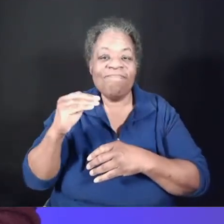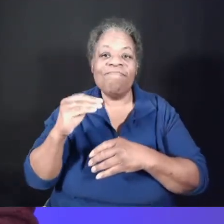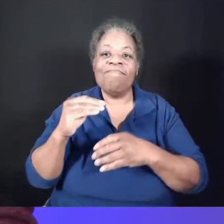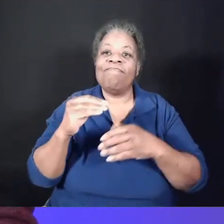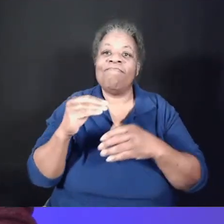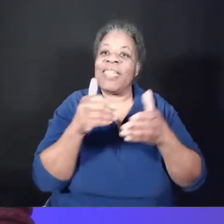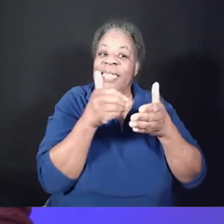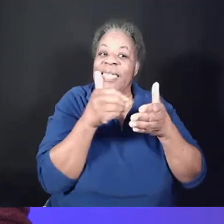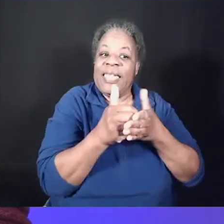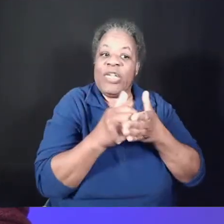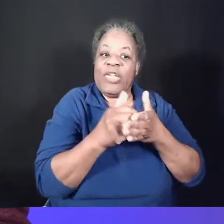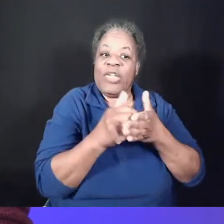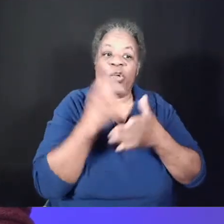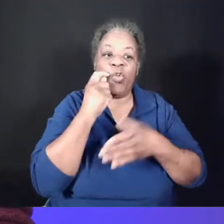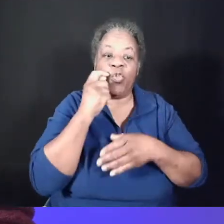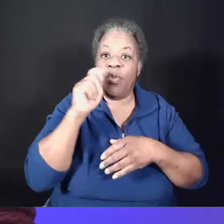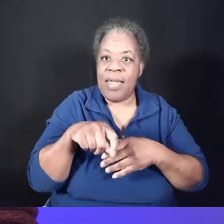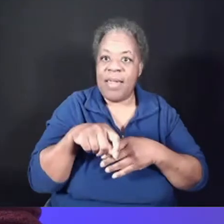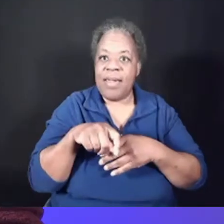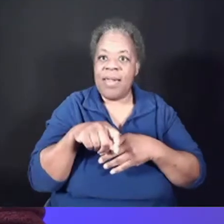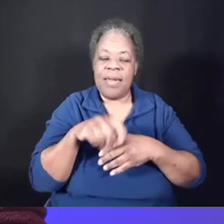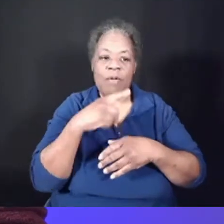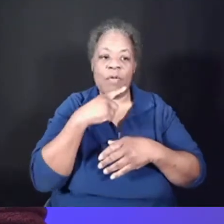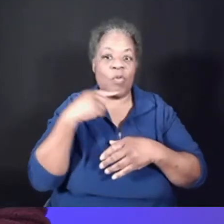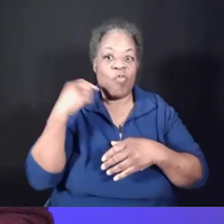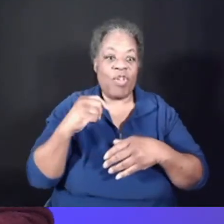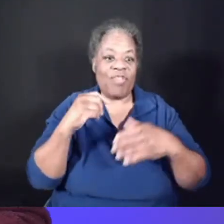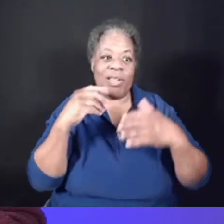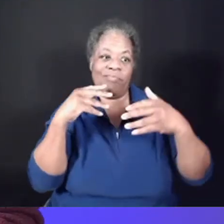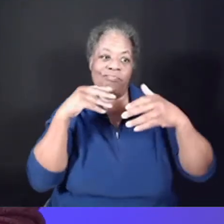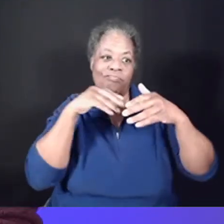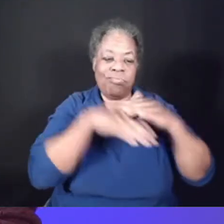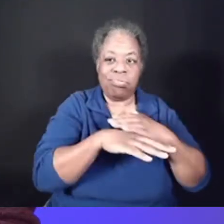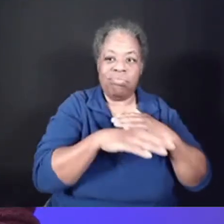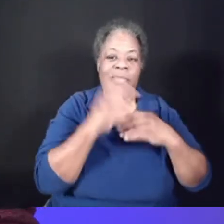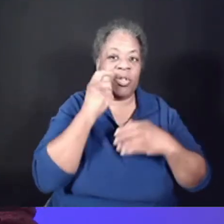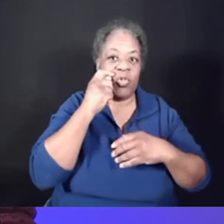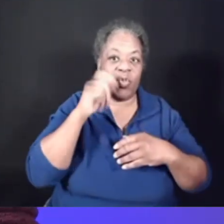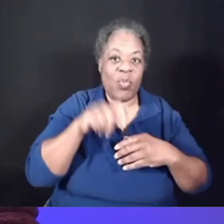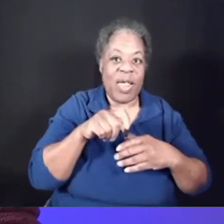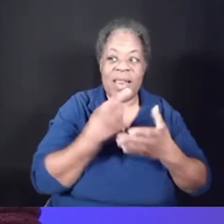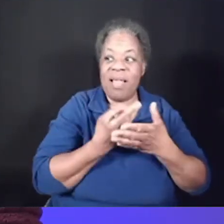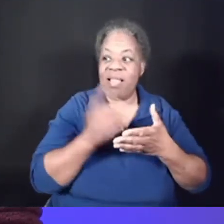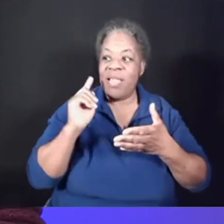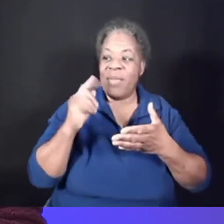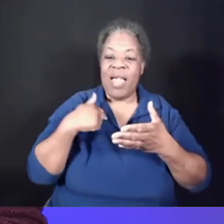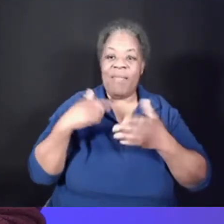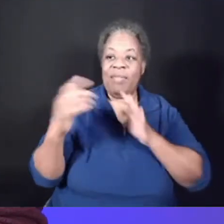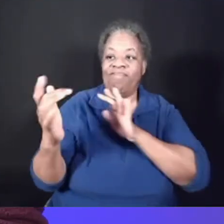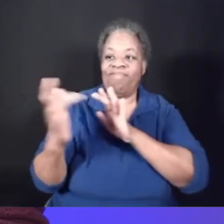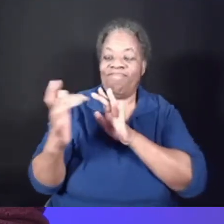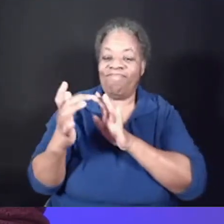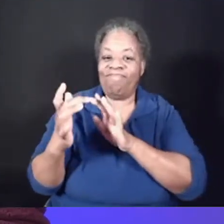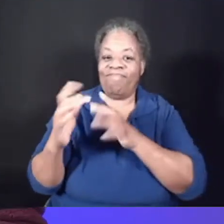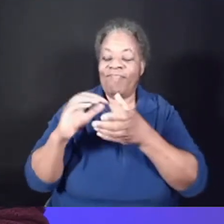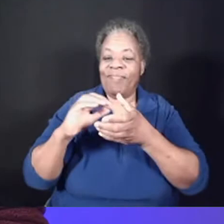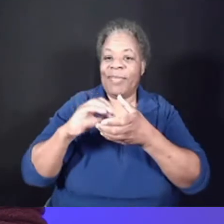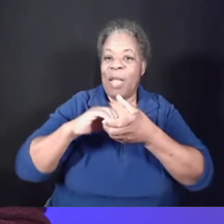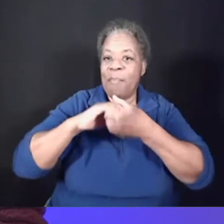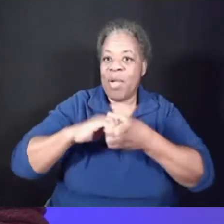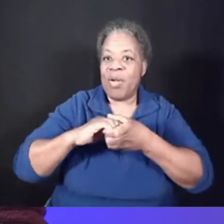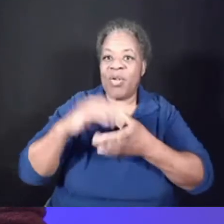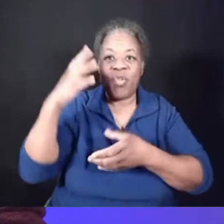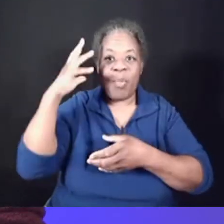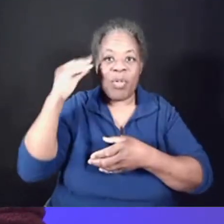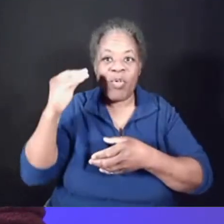After Russia attacked Ukraine just over a week ago, I've been corresponding with our Moldovan partners to know how to pray as they